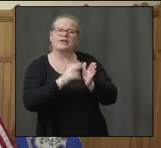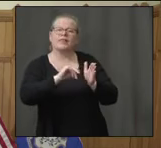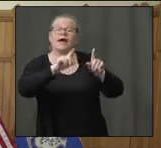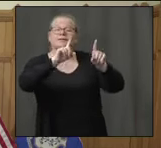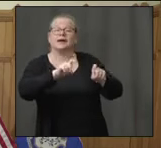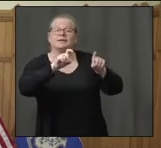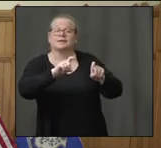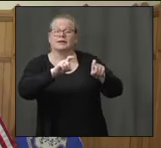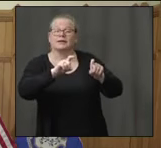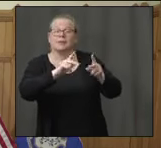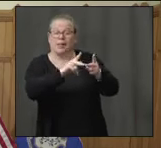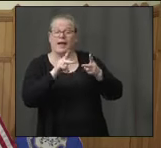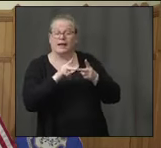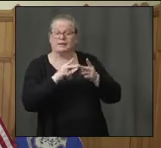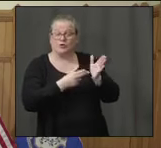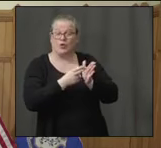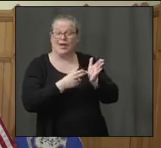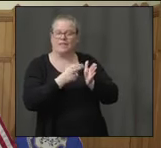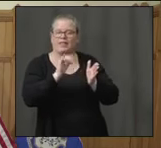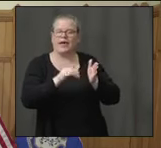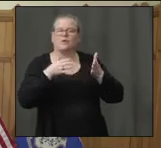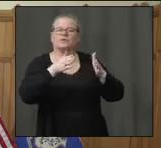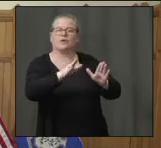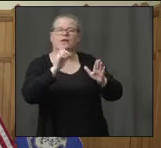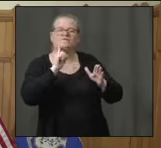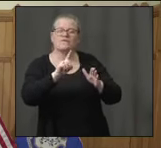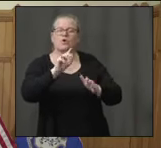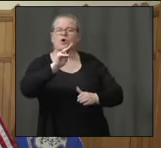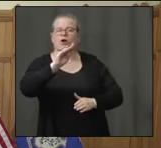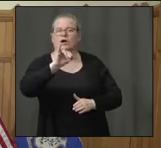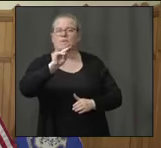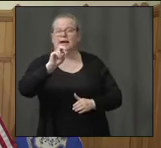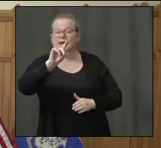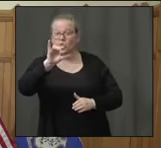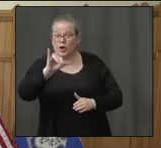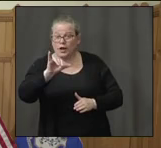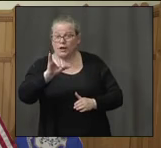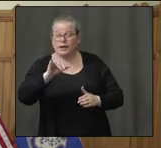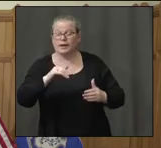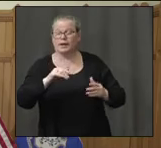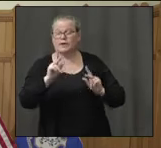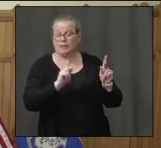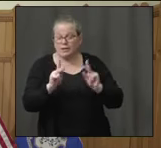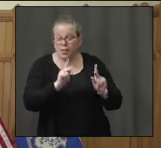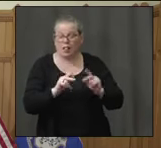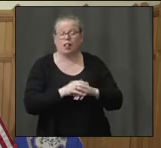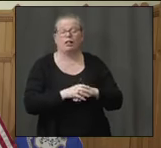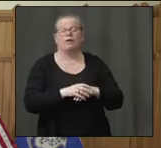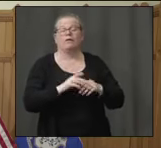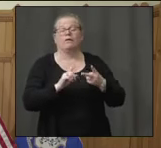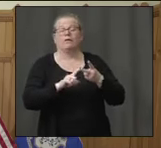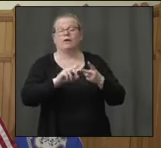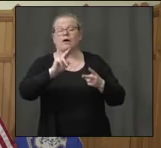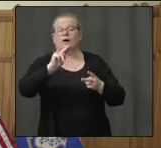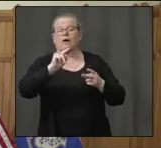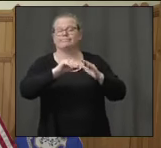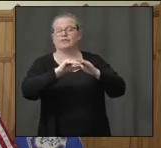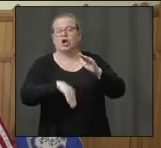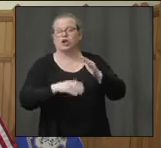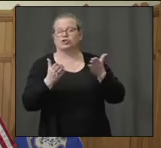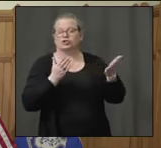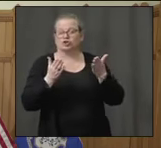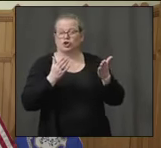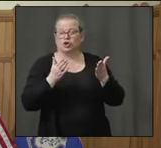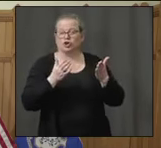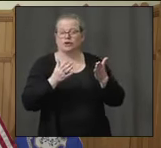try to test minority residents, the underserved. And you had mentioned that there may be other sites like that cropping up.